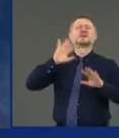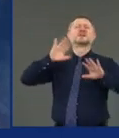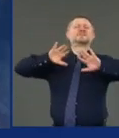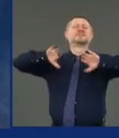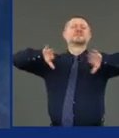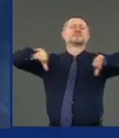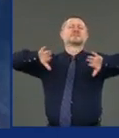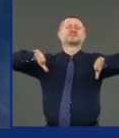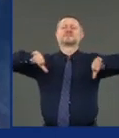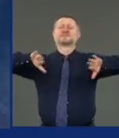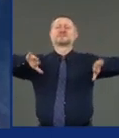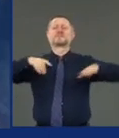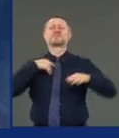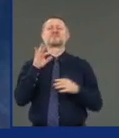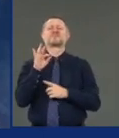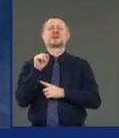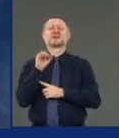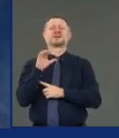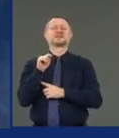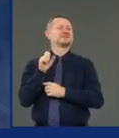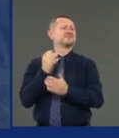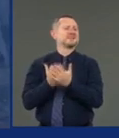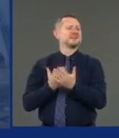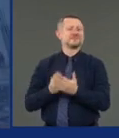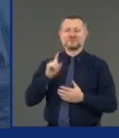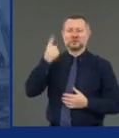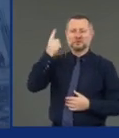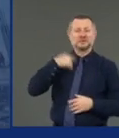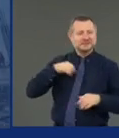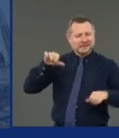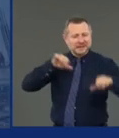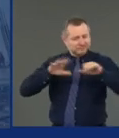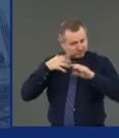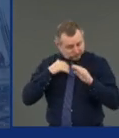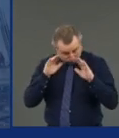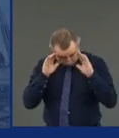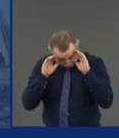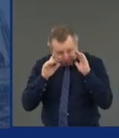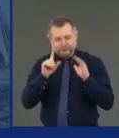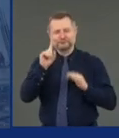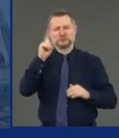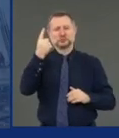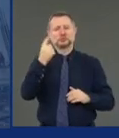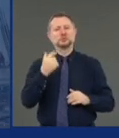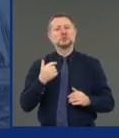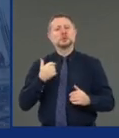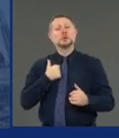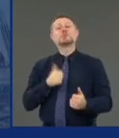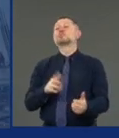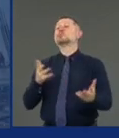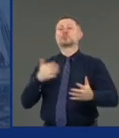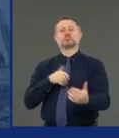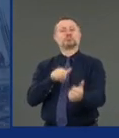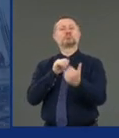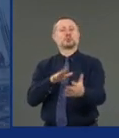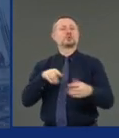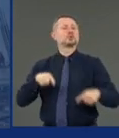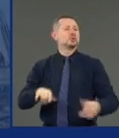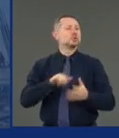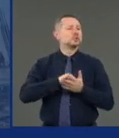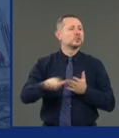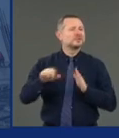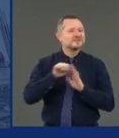facts and do it on the science. And that's what we're doing in New York. And then you wouldn't reopen